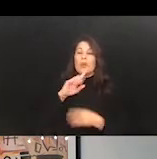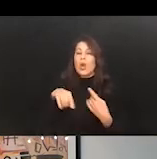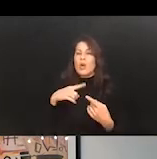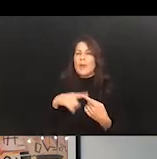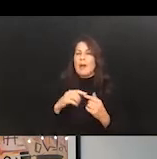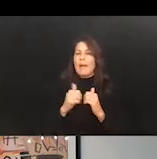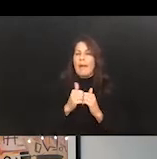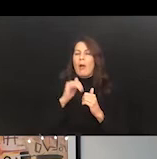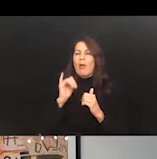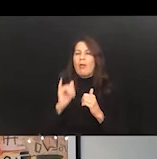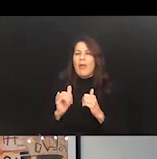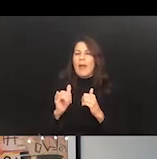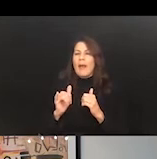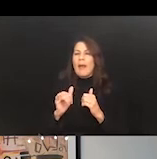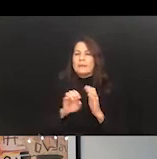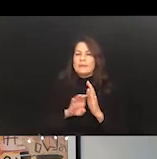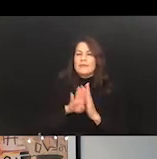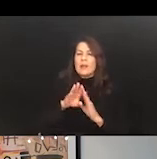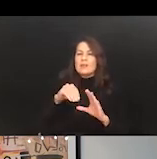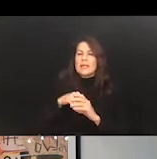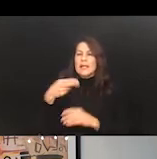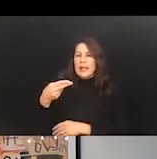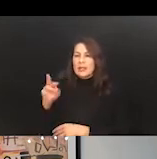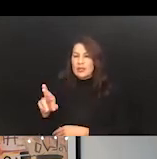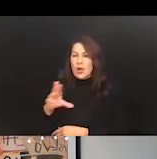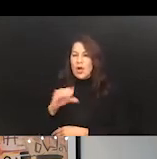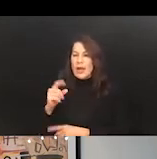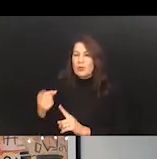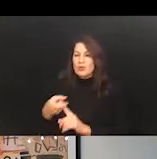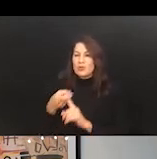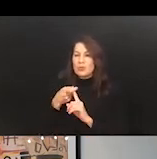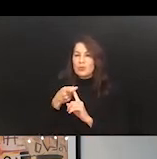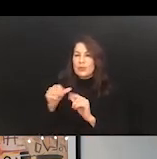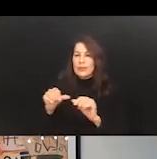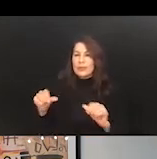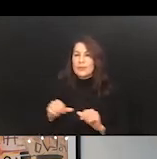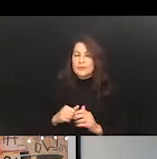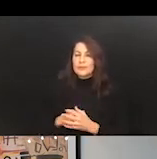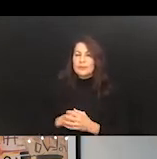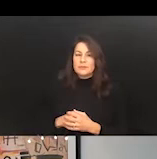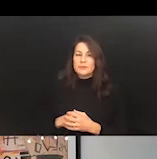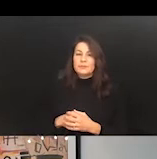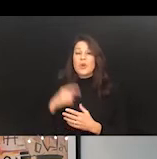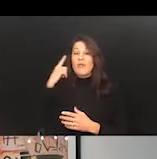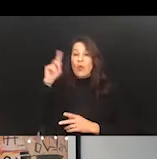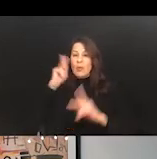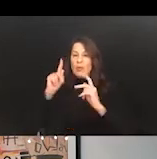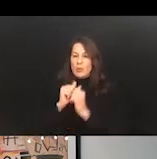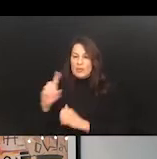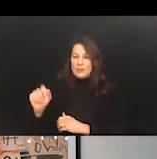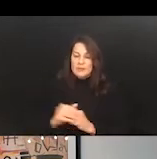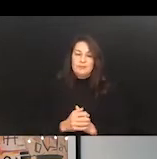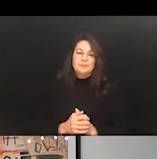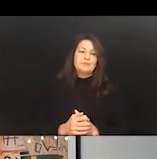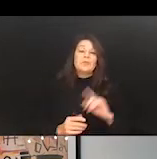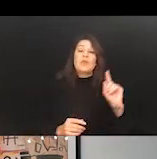that manifests in human resources and in recruiting kinds of areas for people with disabilities. So, so first,